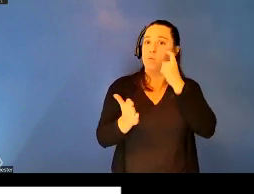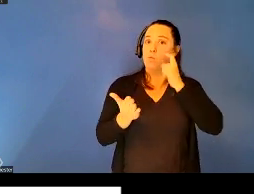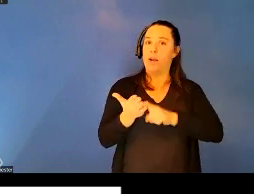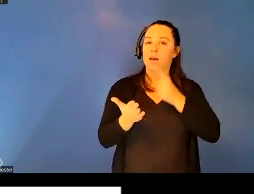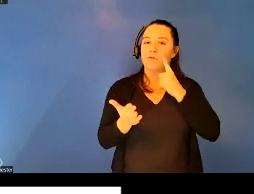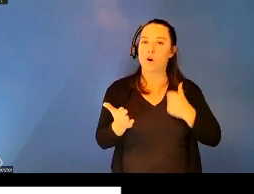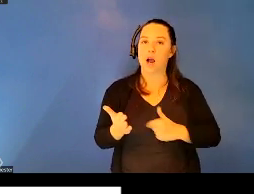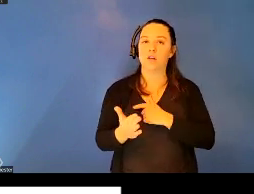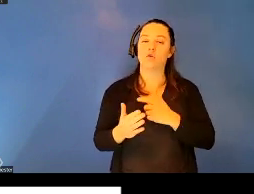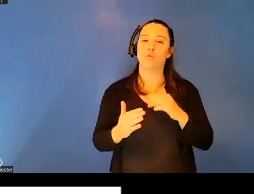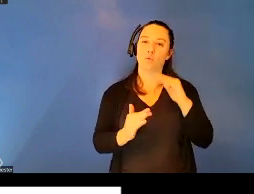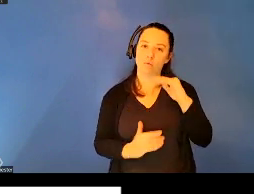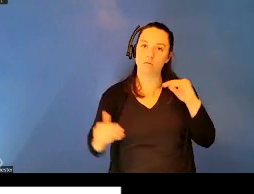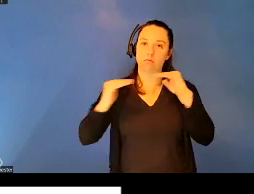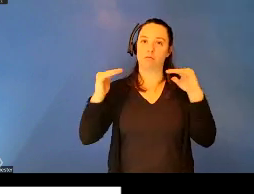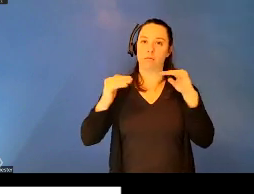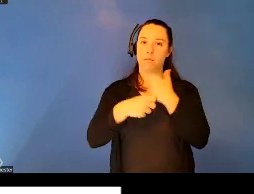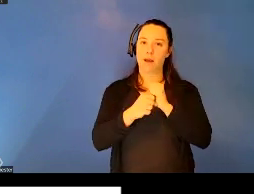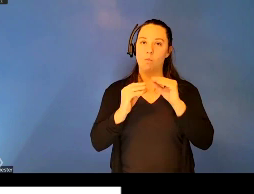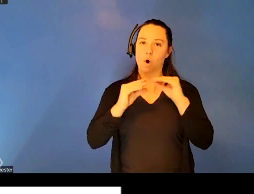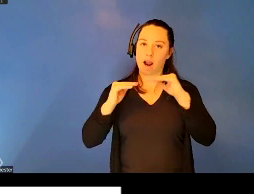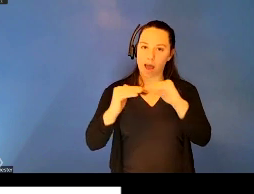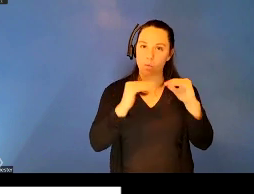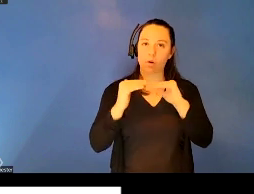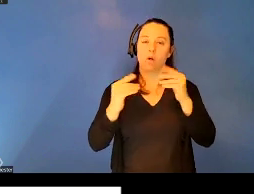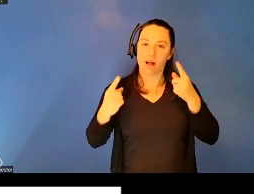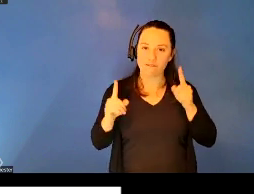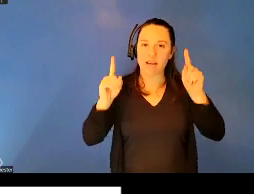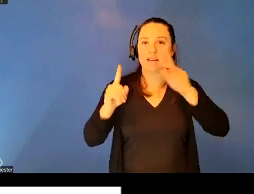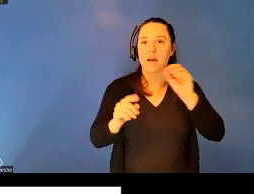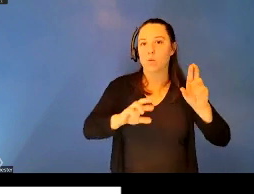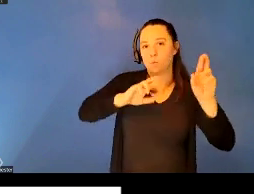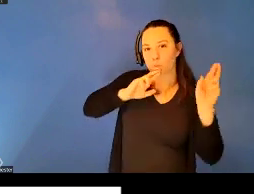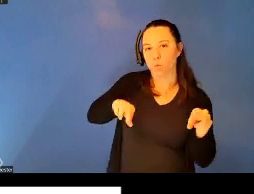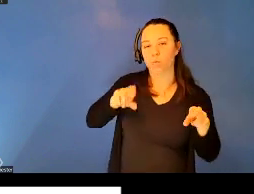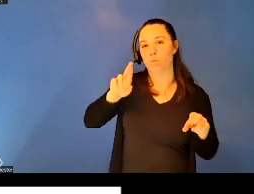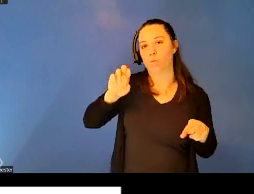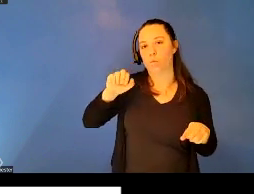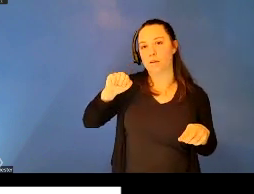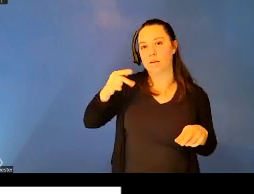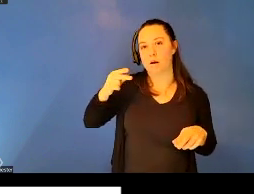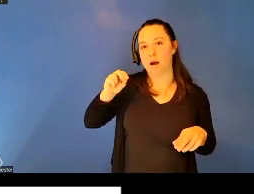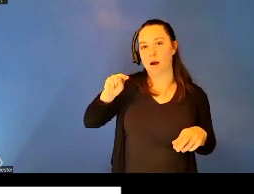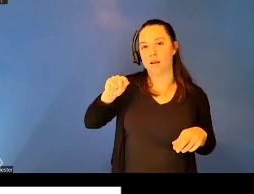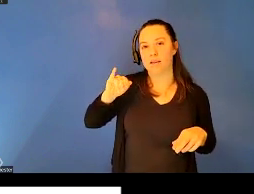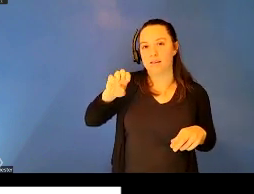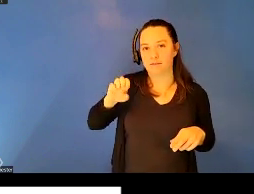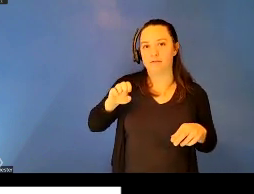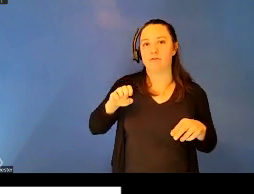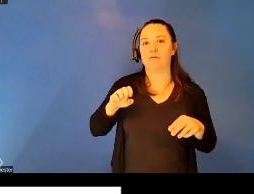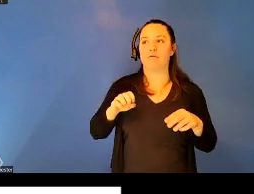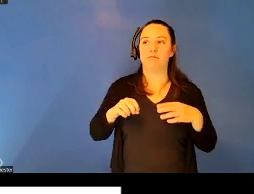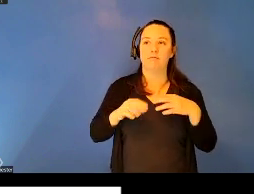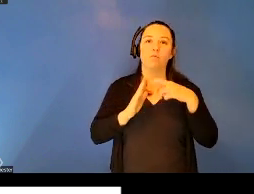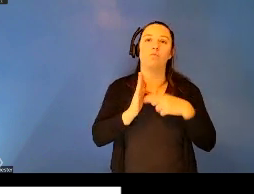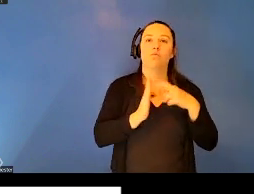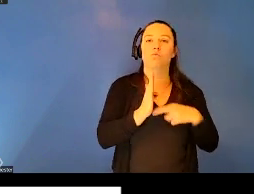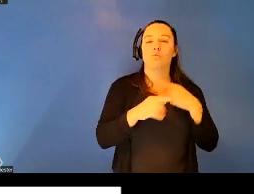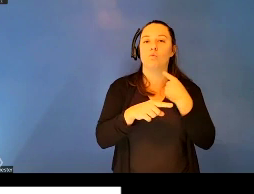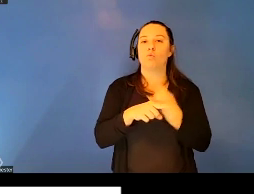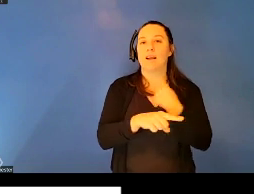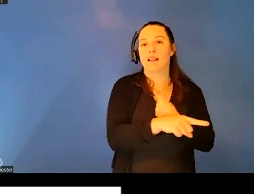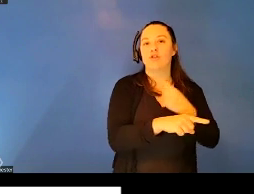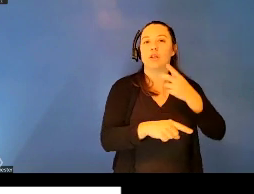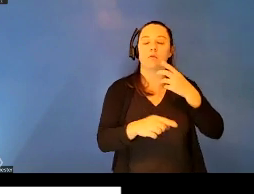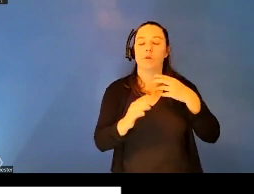more equitable, effective, and responsive pandemic regulation. So with that, I'll end